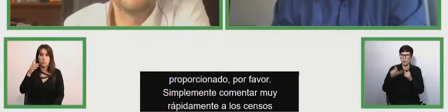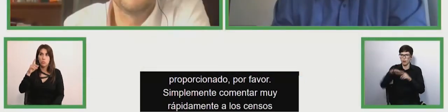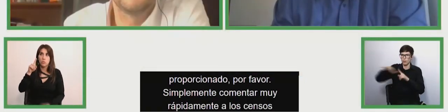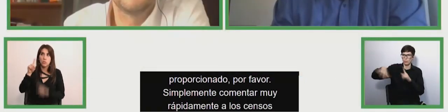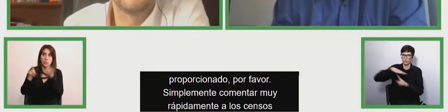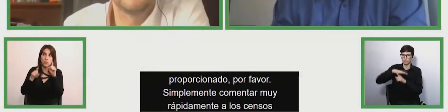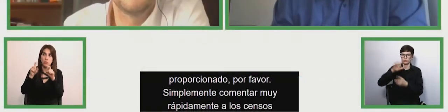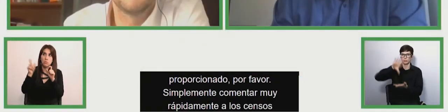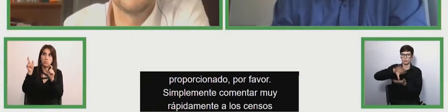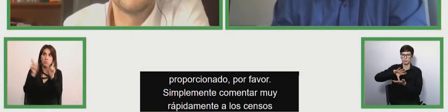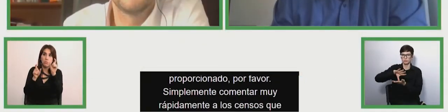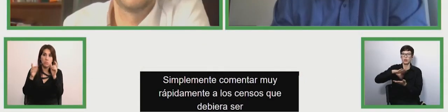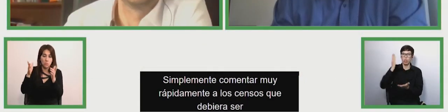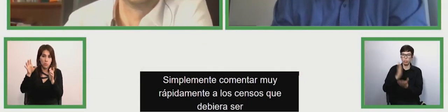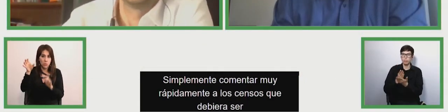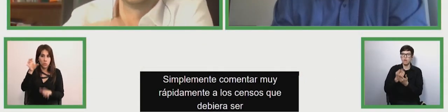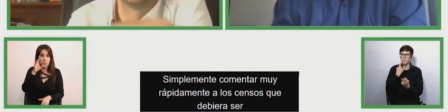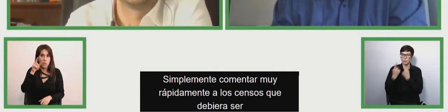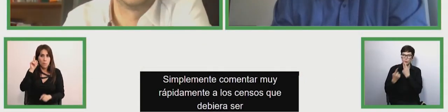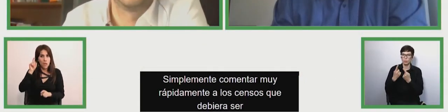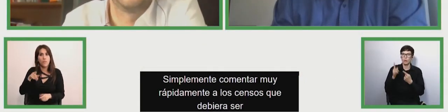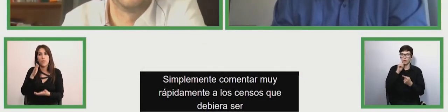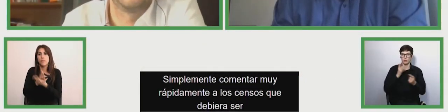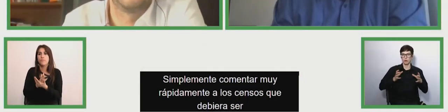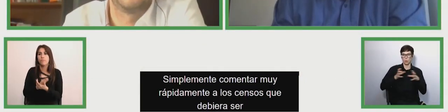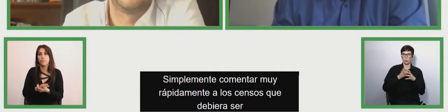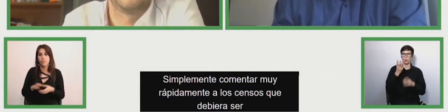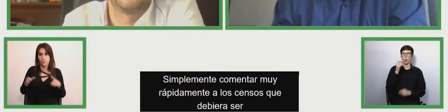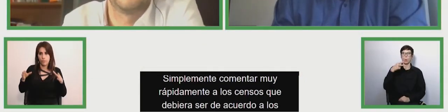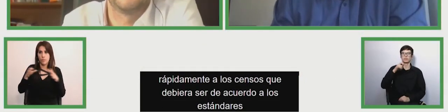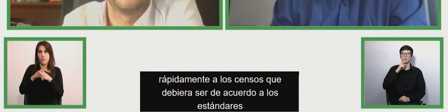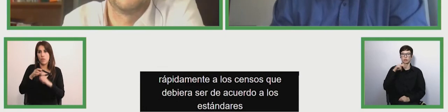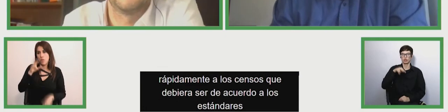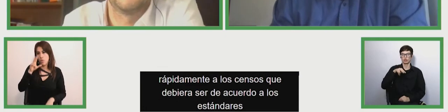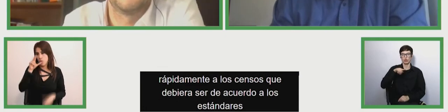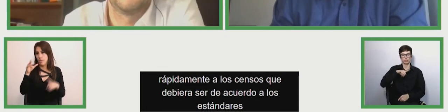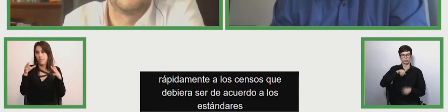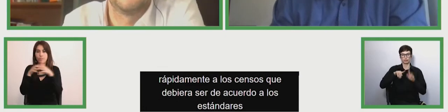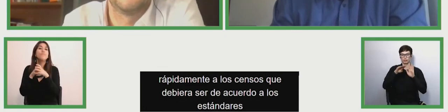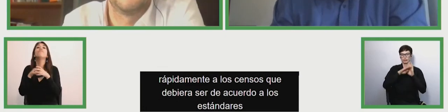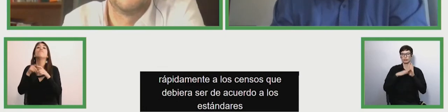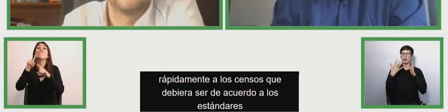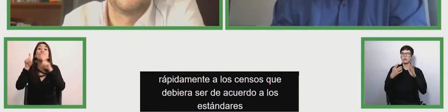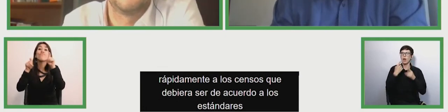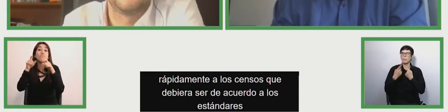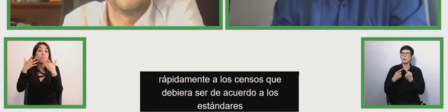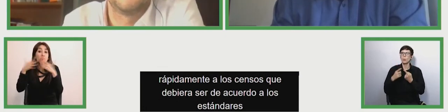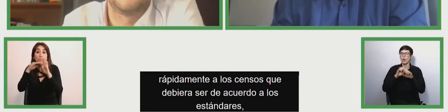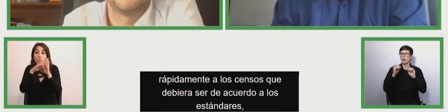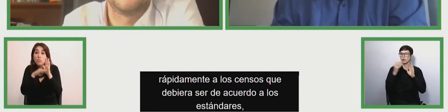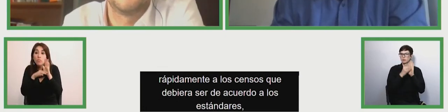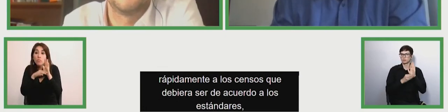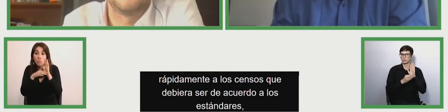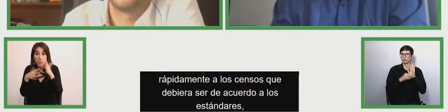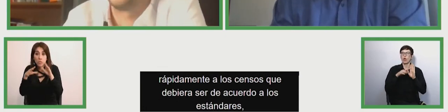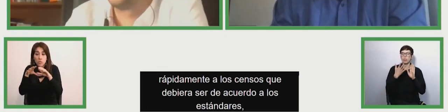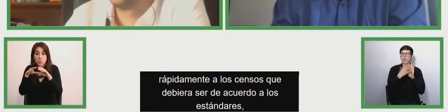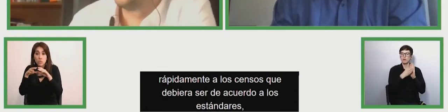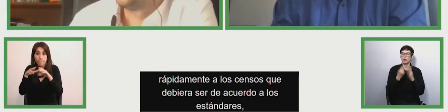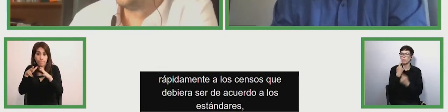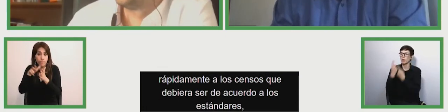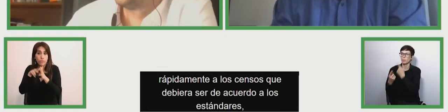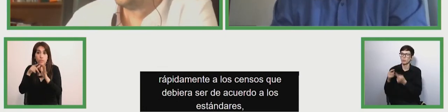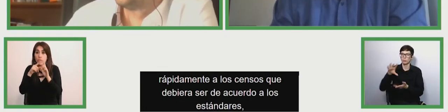to the standards here for the washington and also obviously in the situation